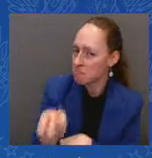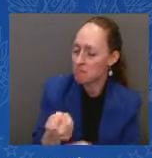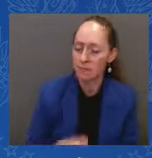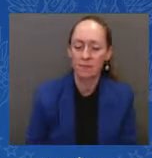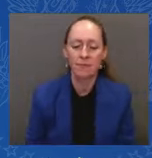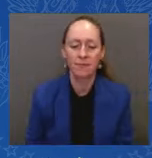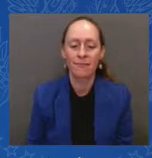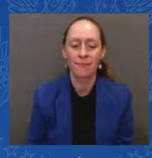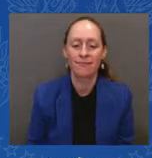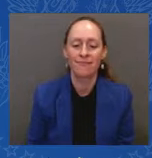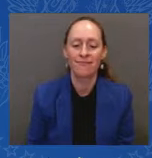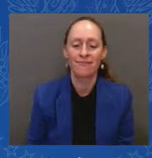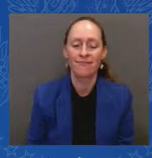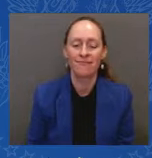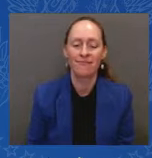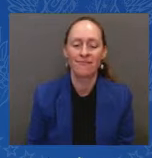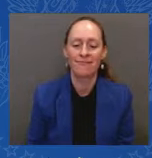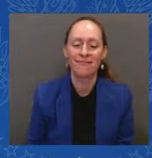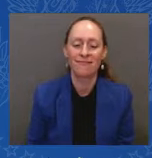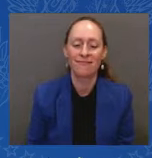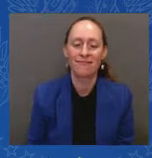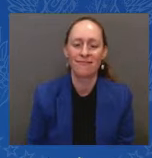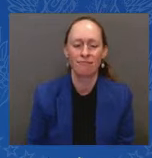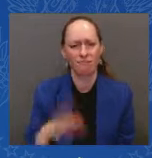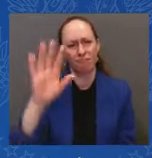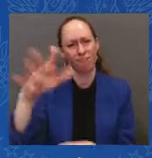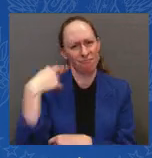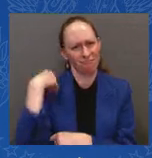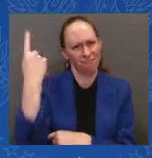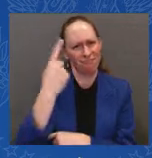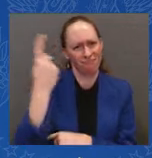how long will the United States be able to support Ukraine?